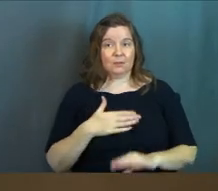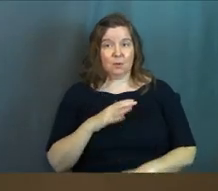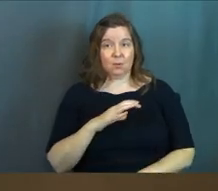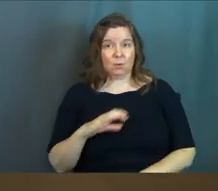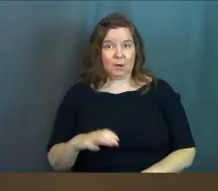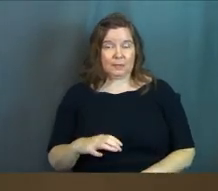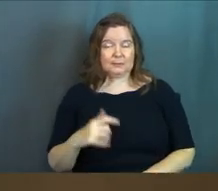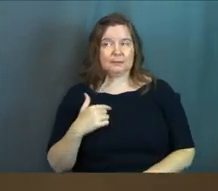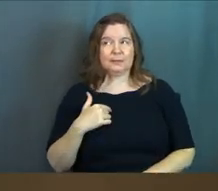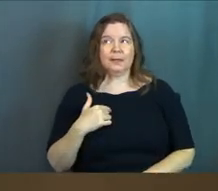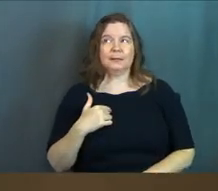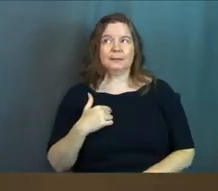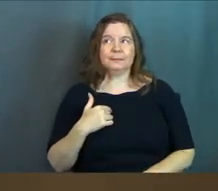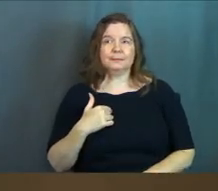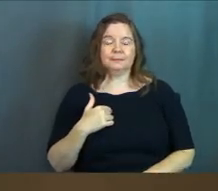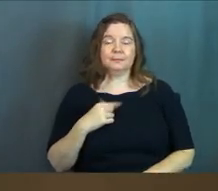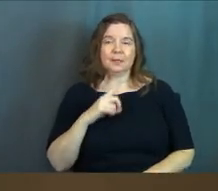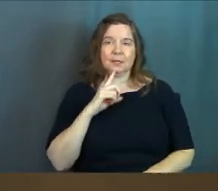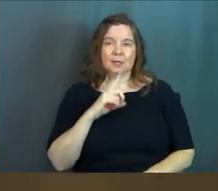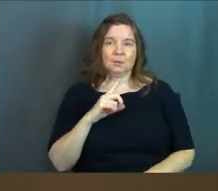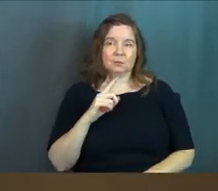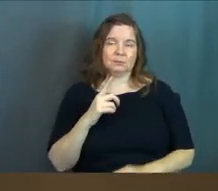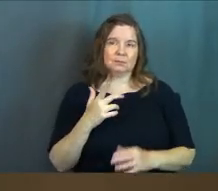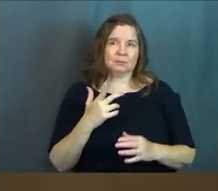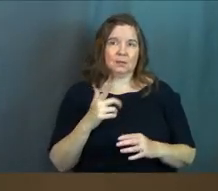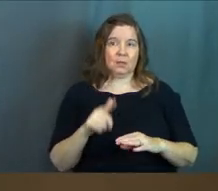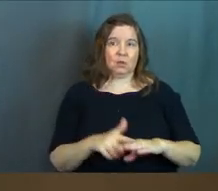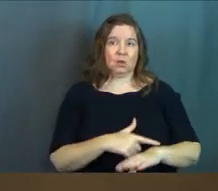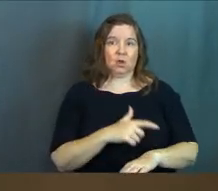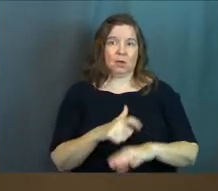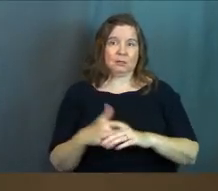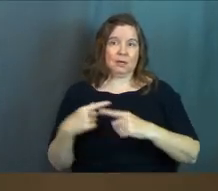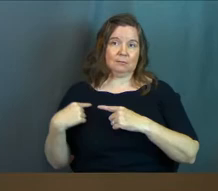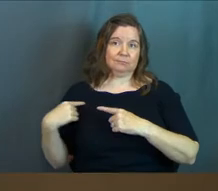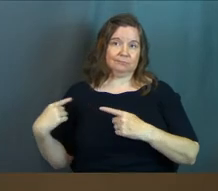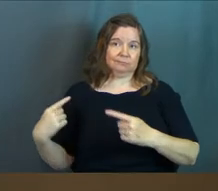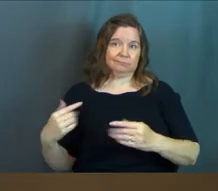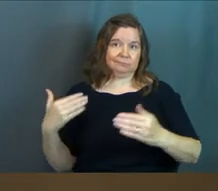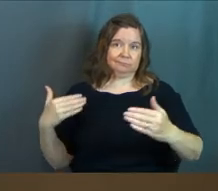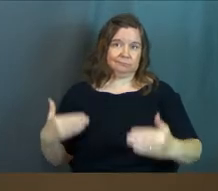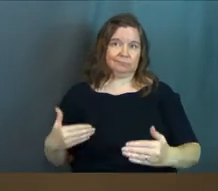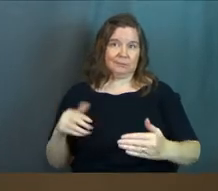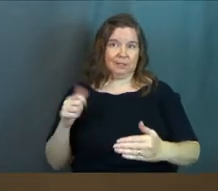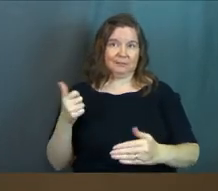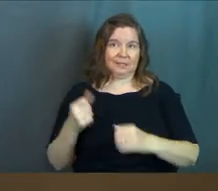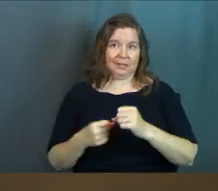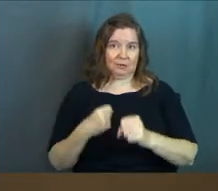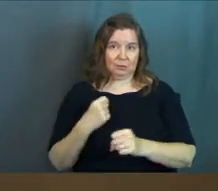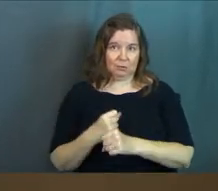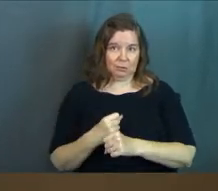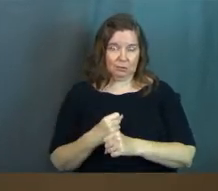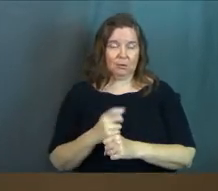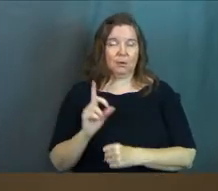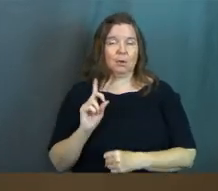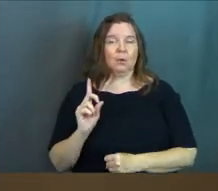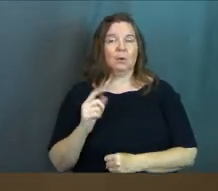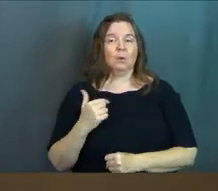I, there was a period, like a long 10 period, 10 year period that